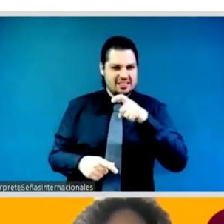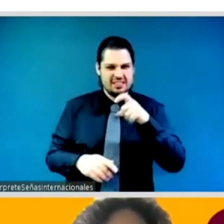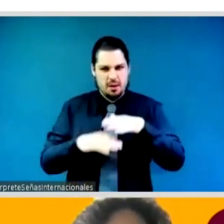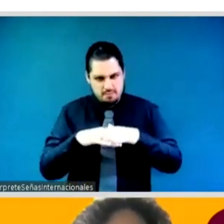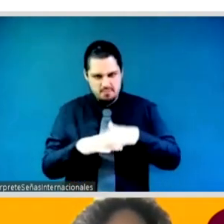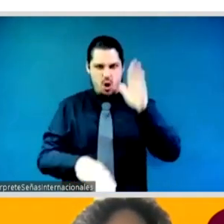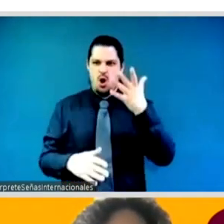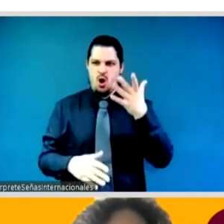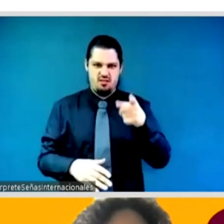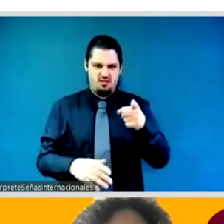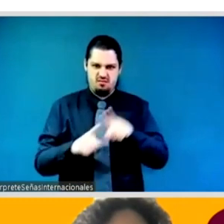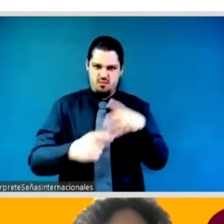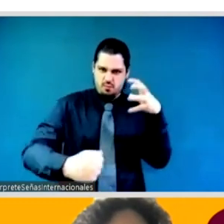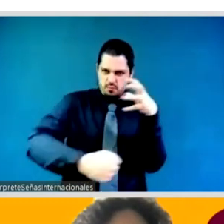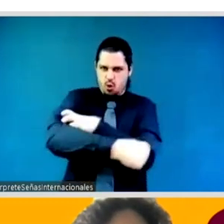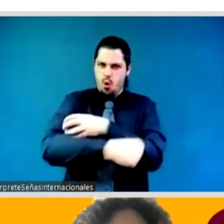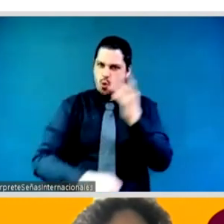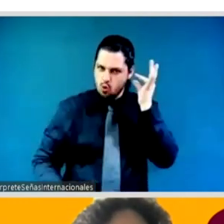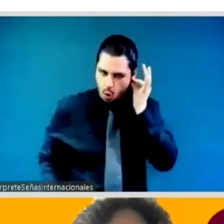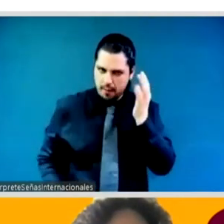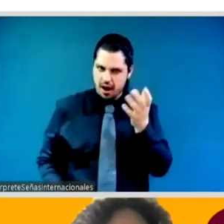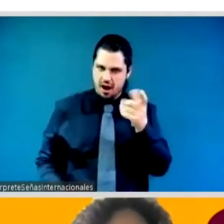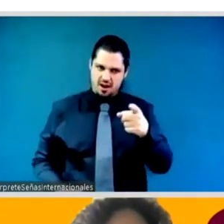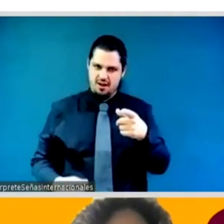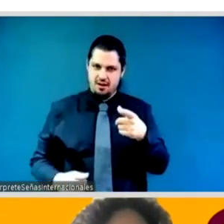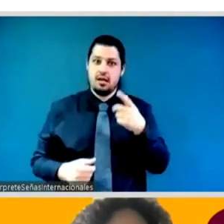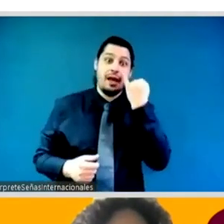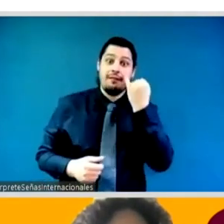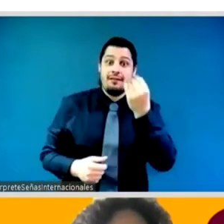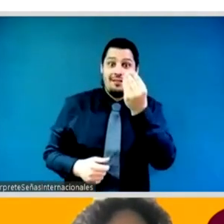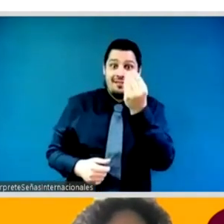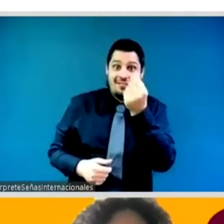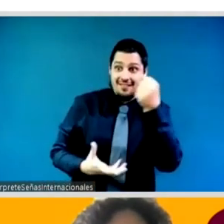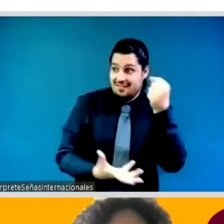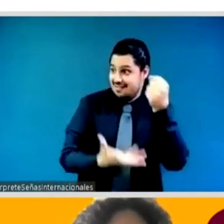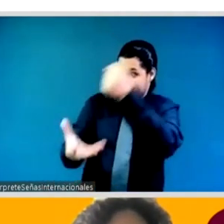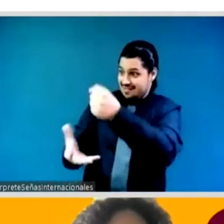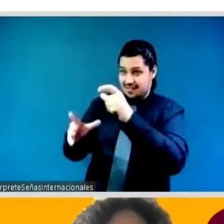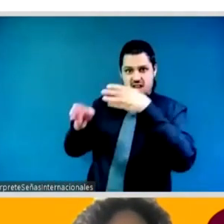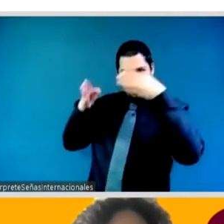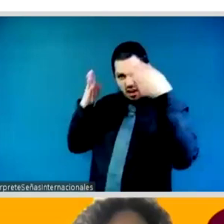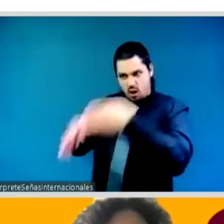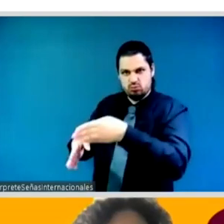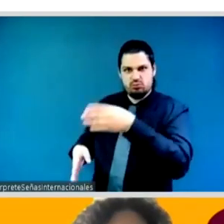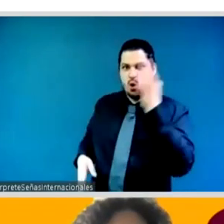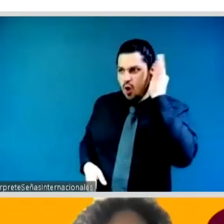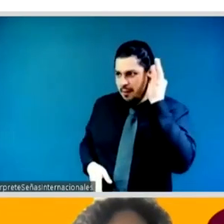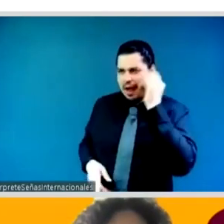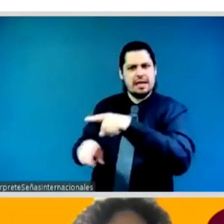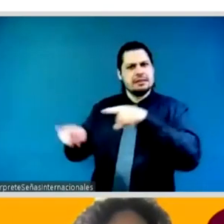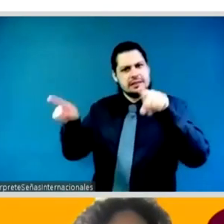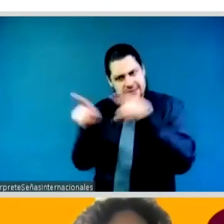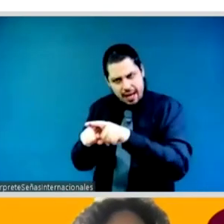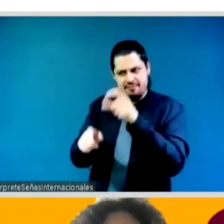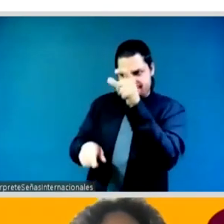happen if that would uh increase to 50 percent and so inspired by michelangelo um he once famously